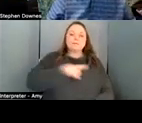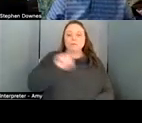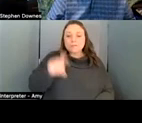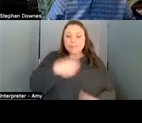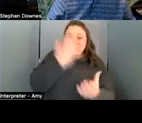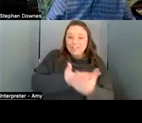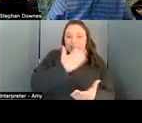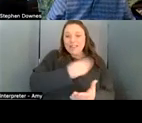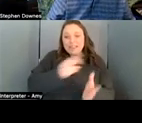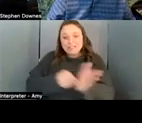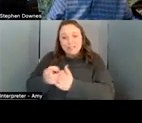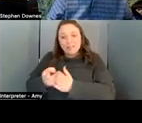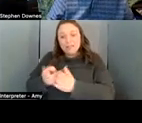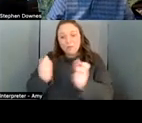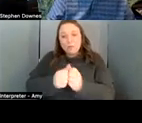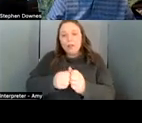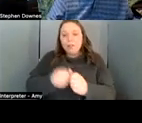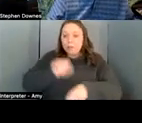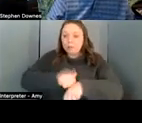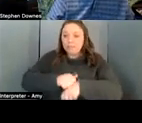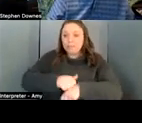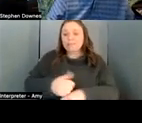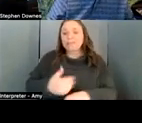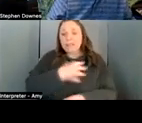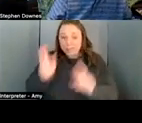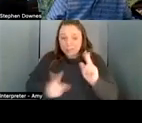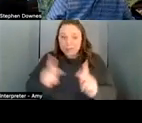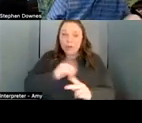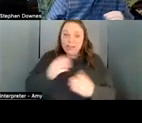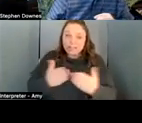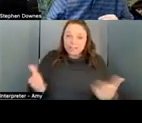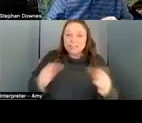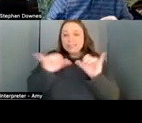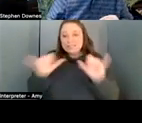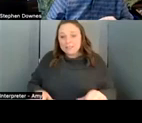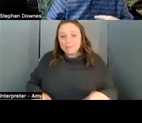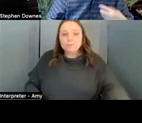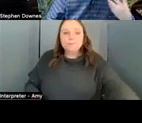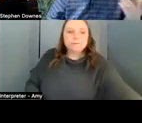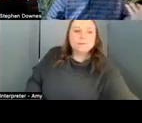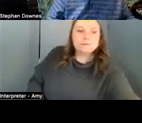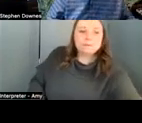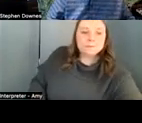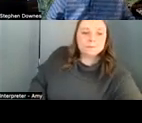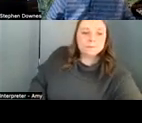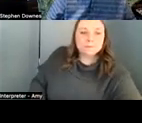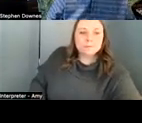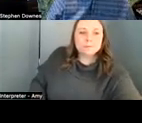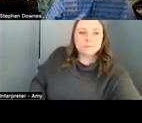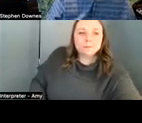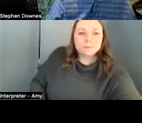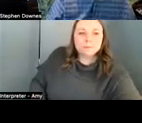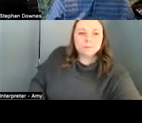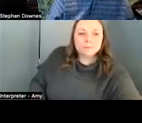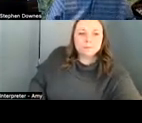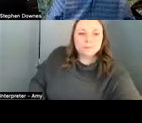integrity in our objects and in our people and in our system we need in terms of the people